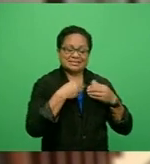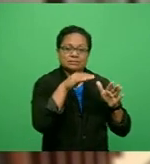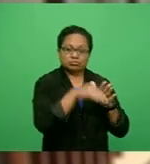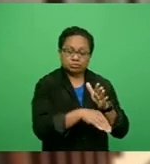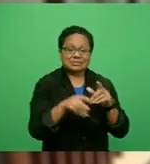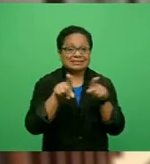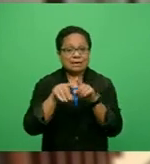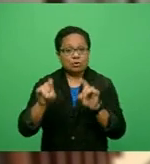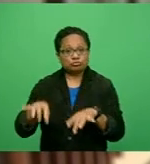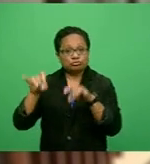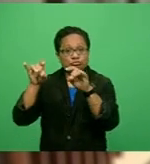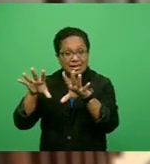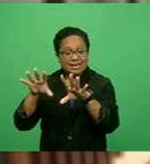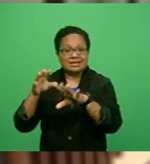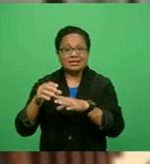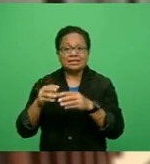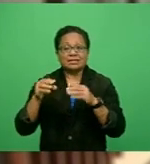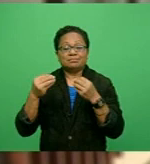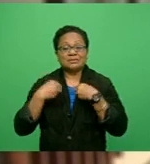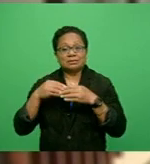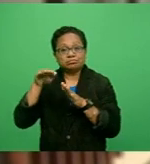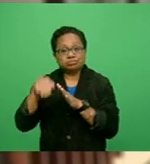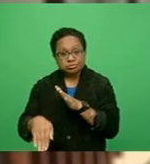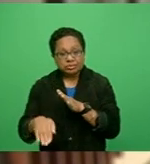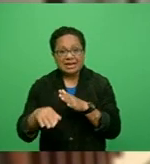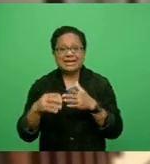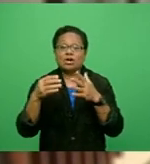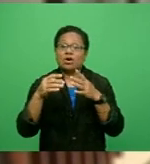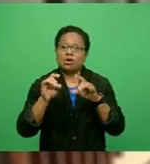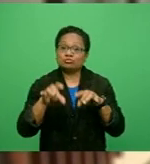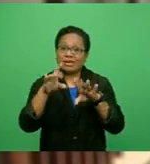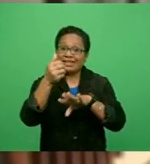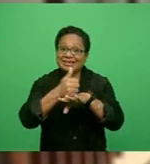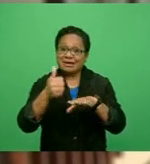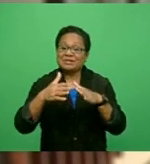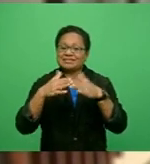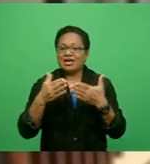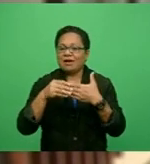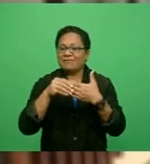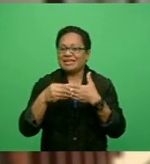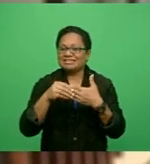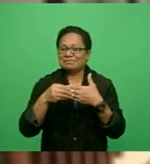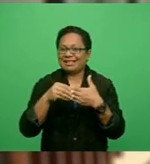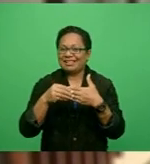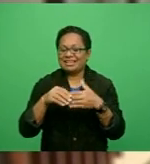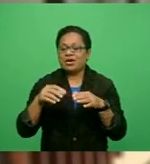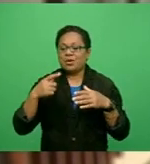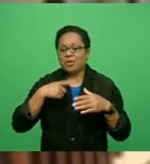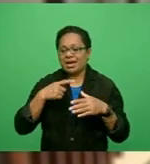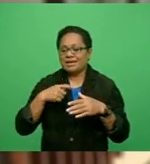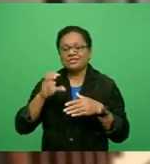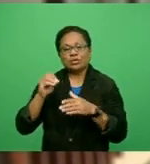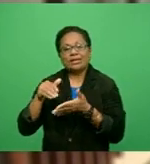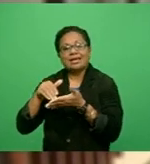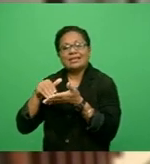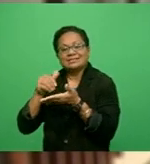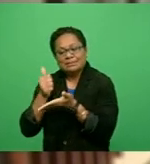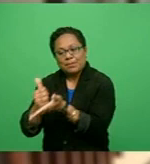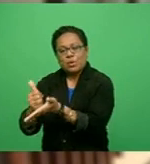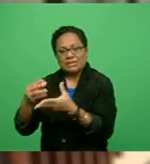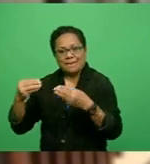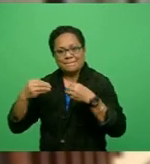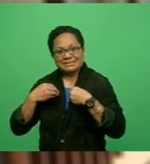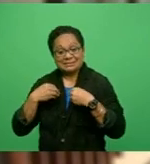and the Australian government has relaxed several rules for businesses and rolled out stimulus packages worth